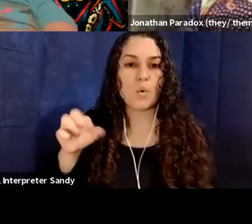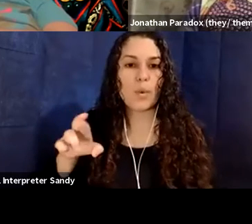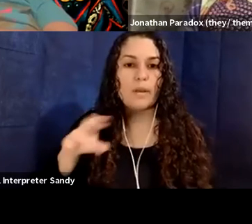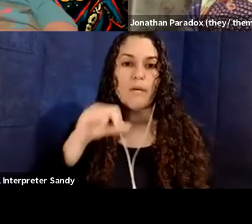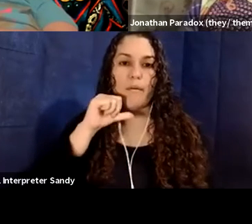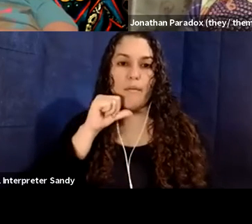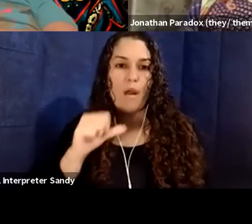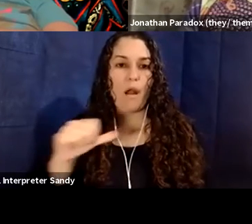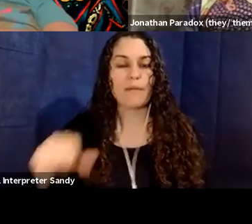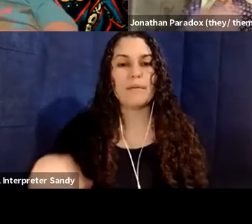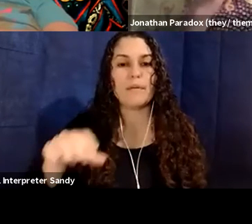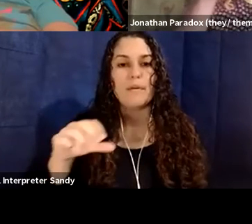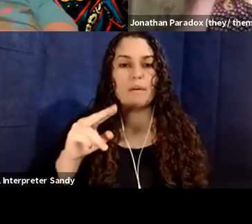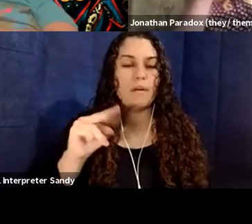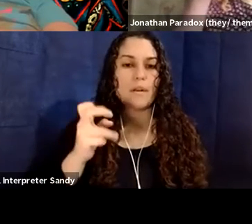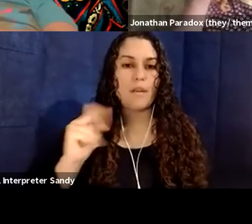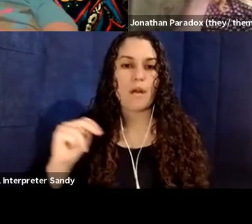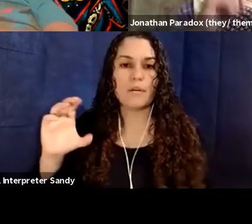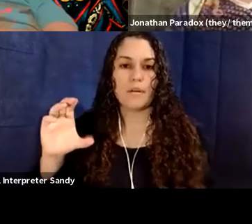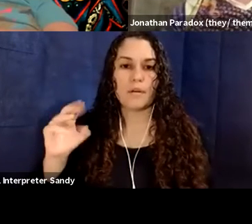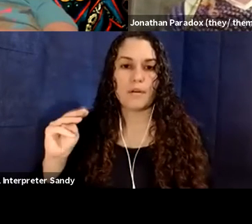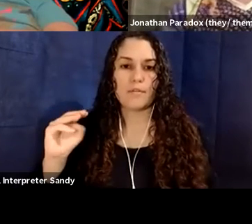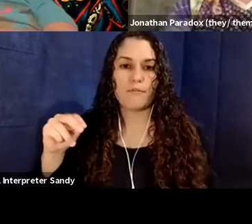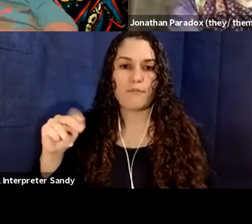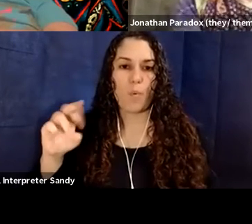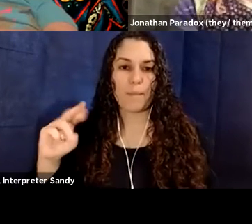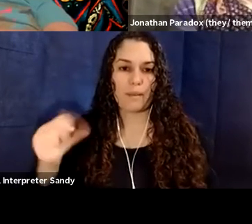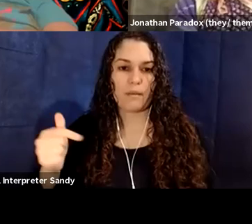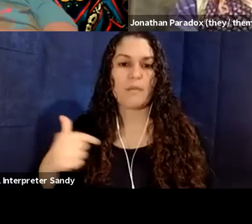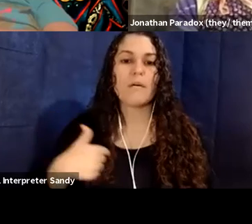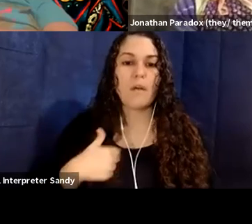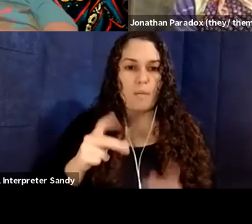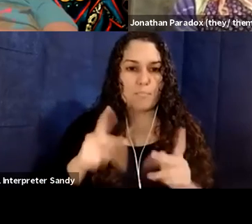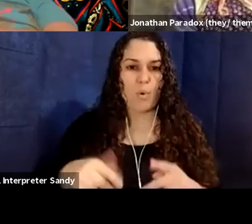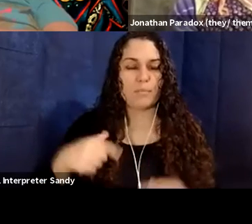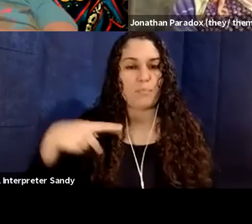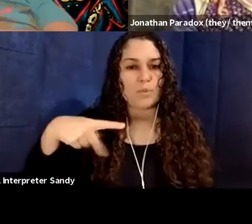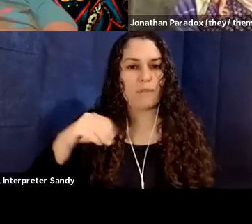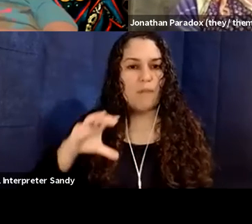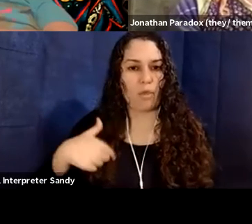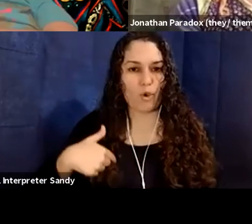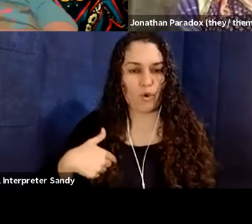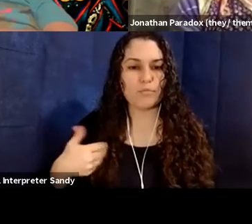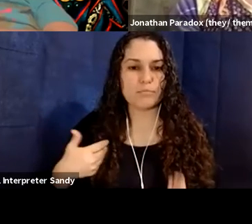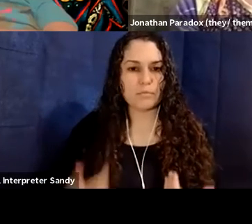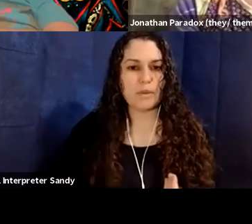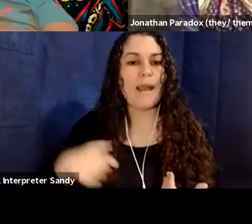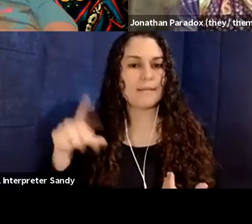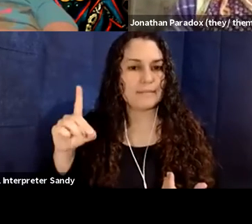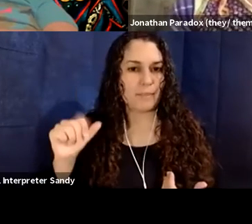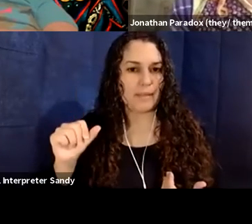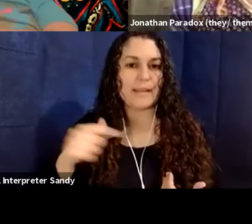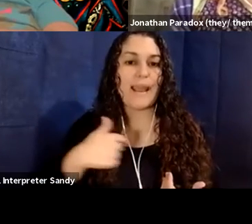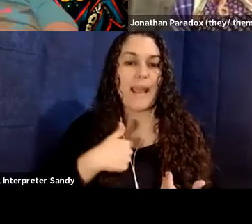person of color and a disabled person particularly with, um, an unapparent mental health